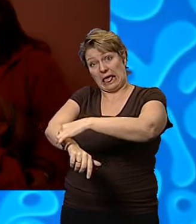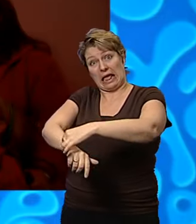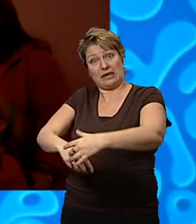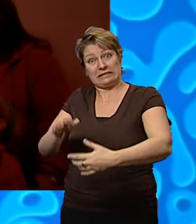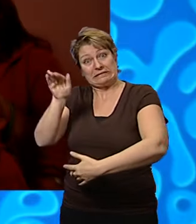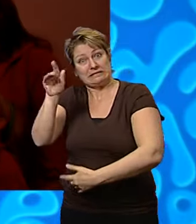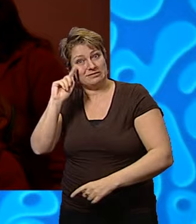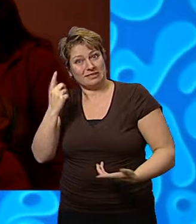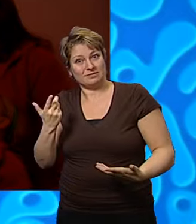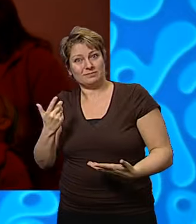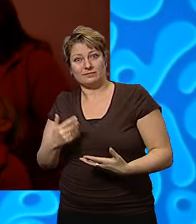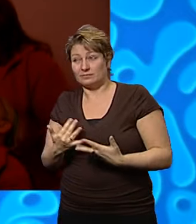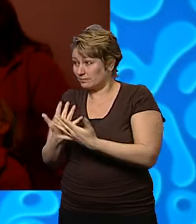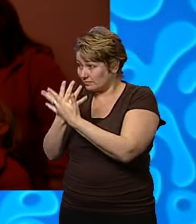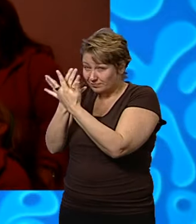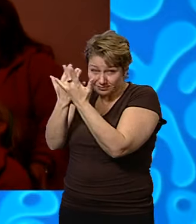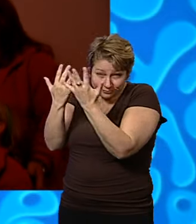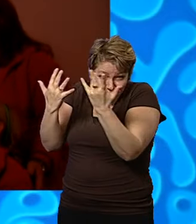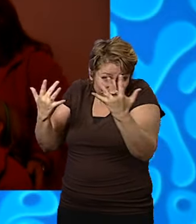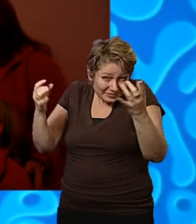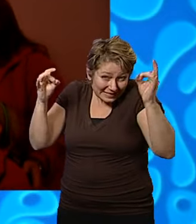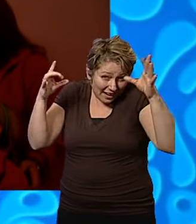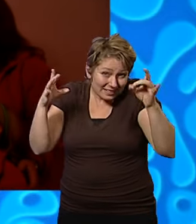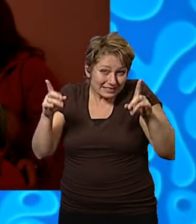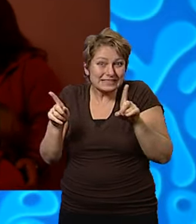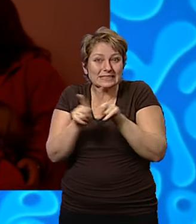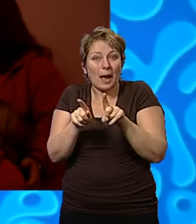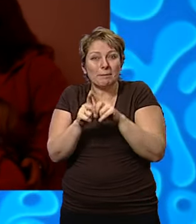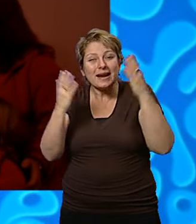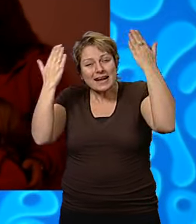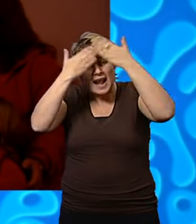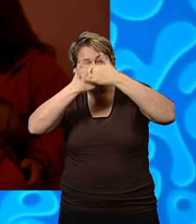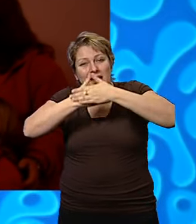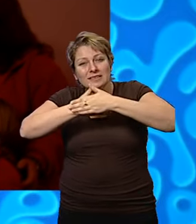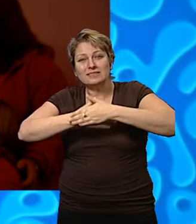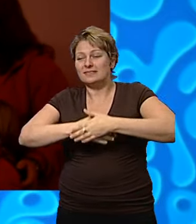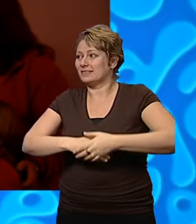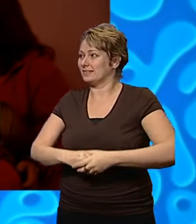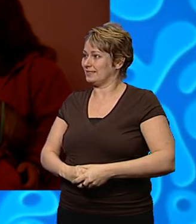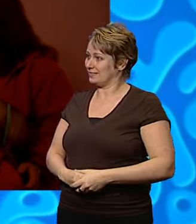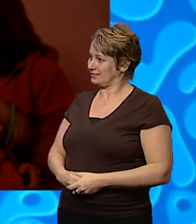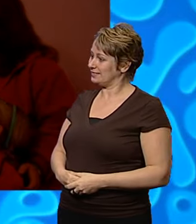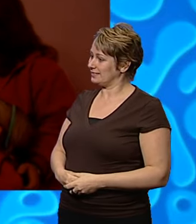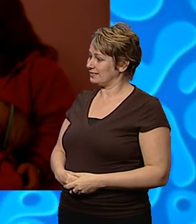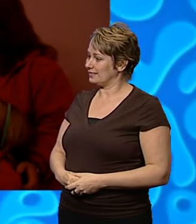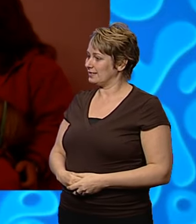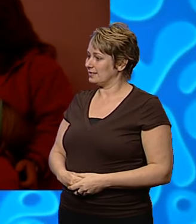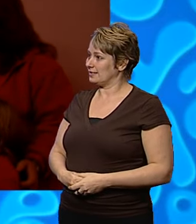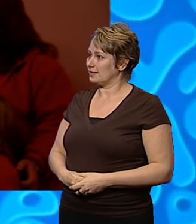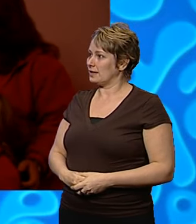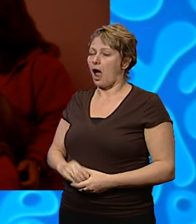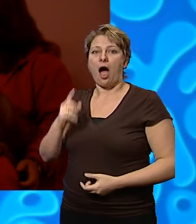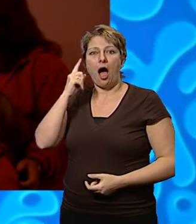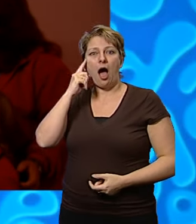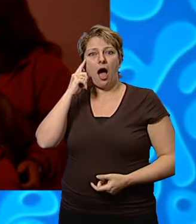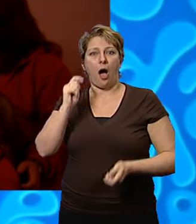There's loads of stars, aren't there? Just like the night sky. Full of stars. Oh, I know.